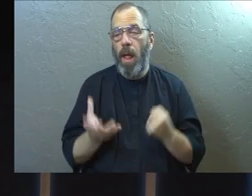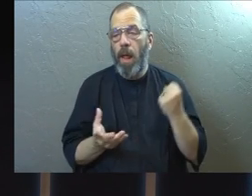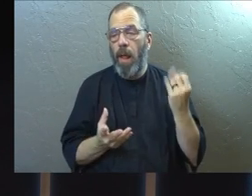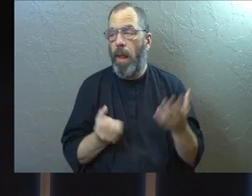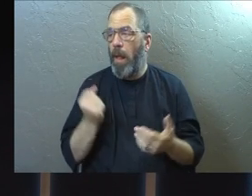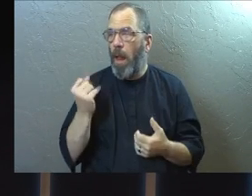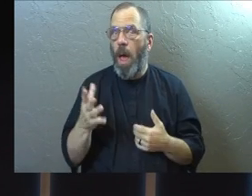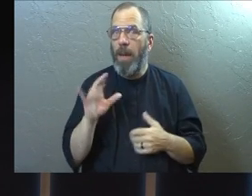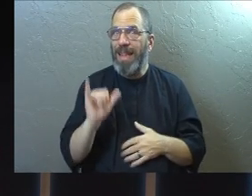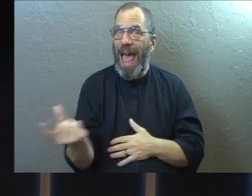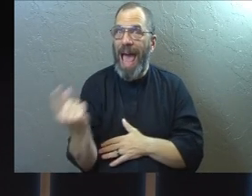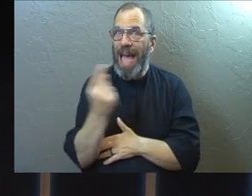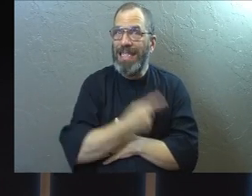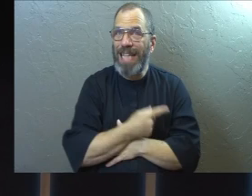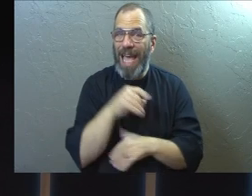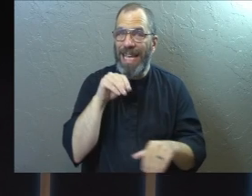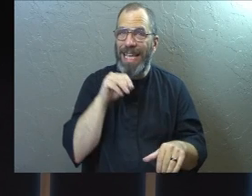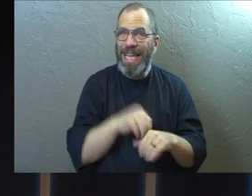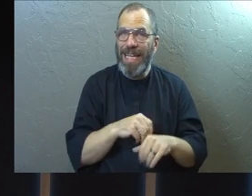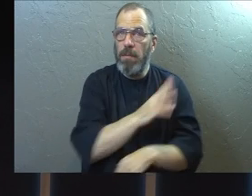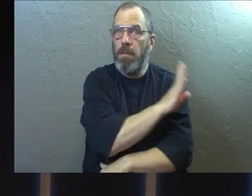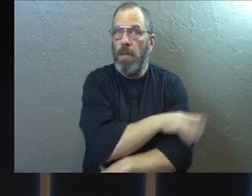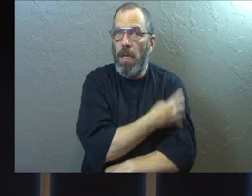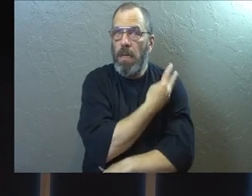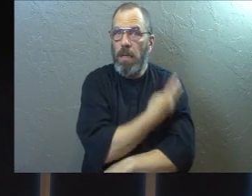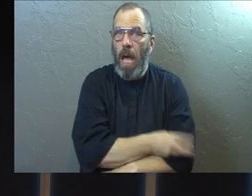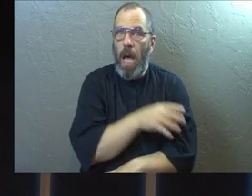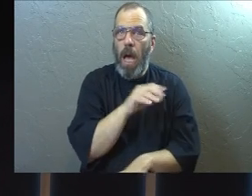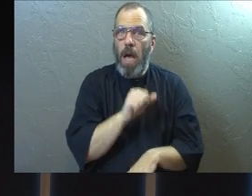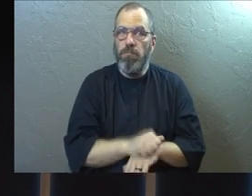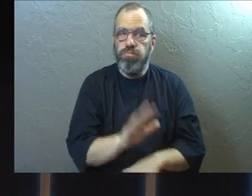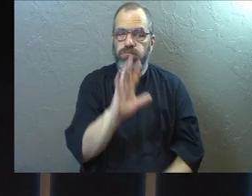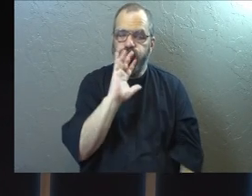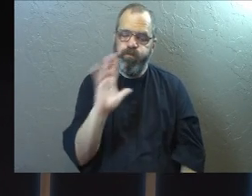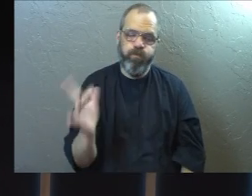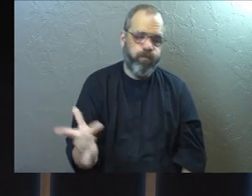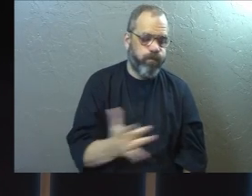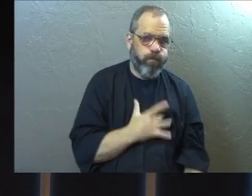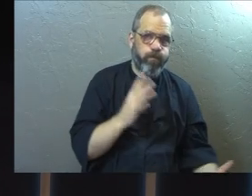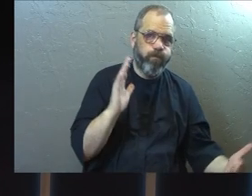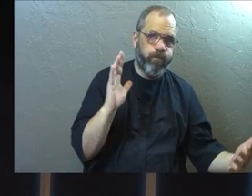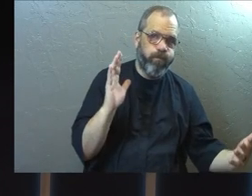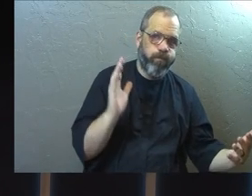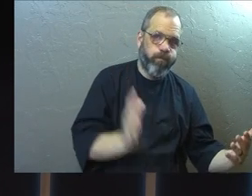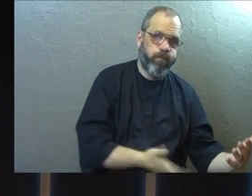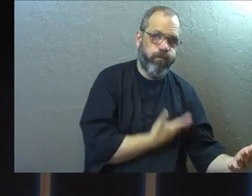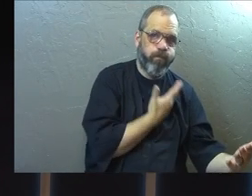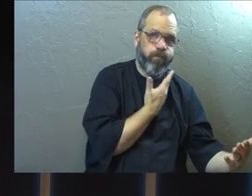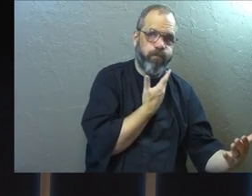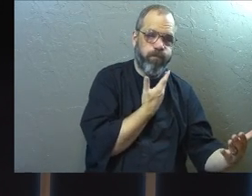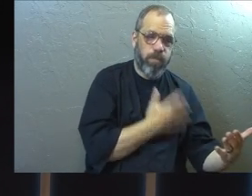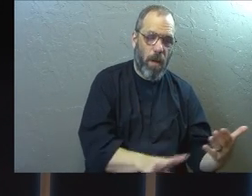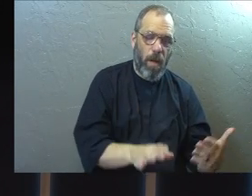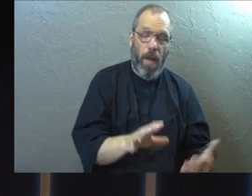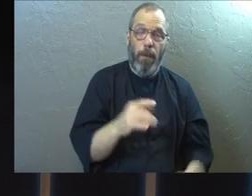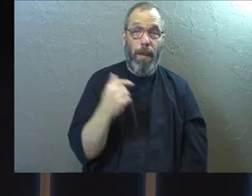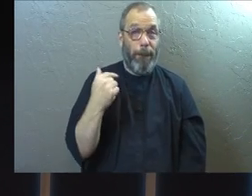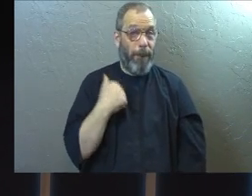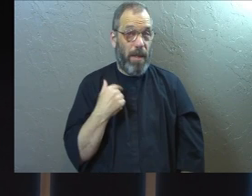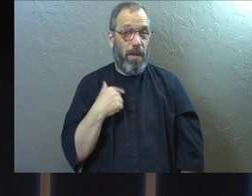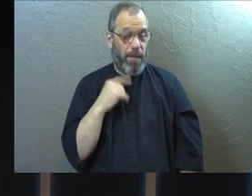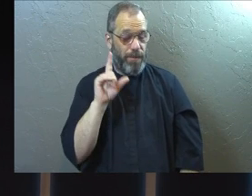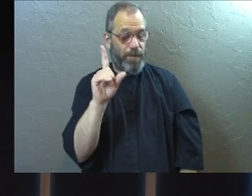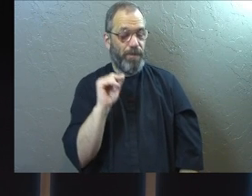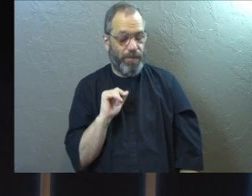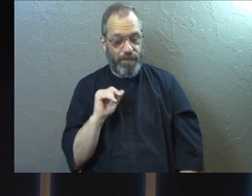But that day in the Scottish Hills, it sang to him. And here's what strikes me about it.